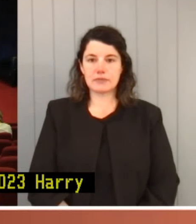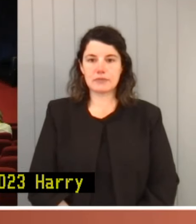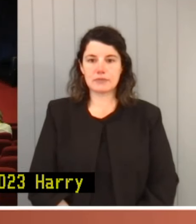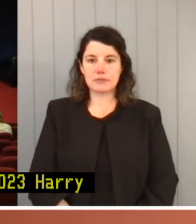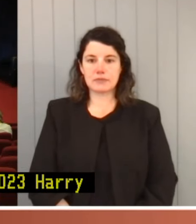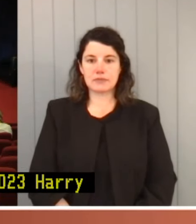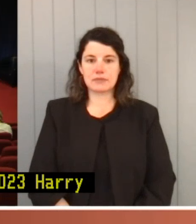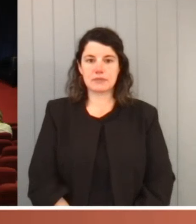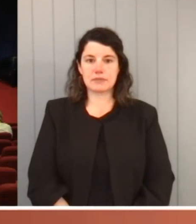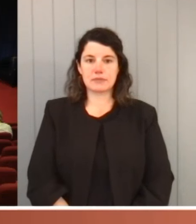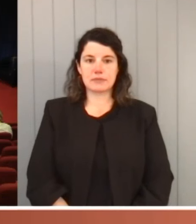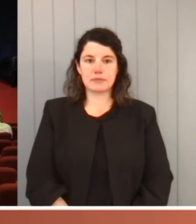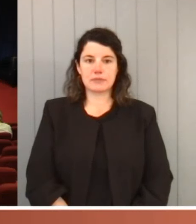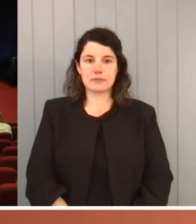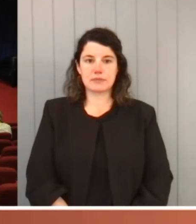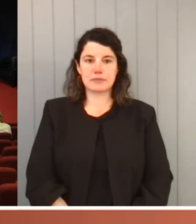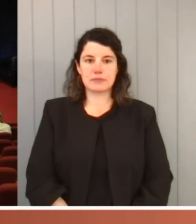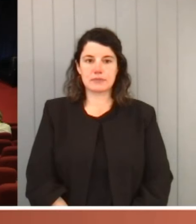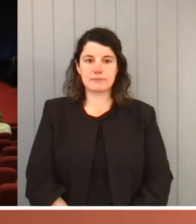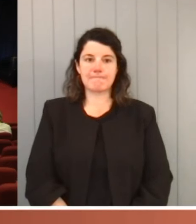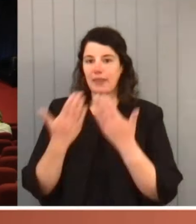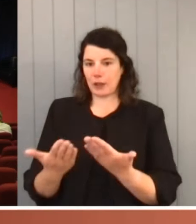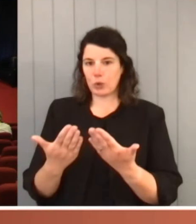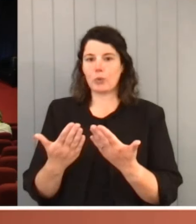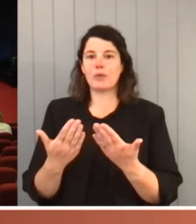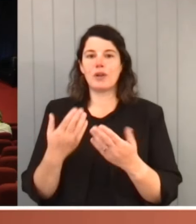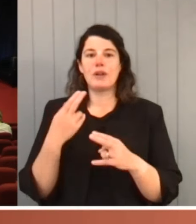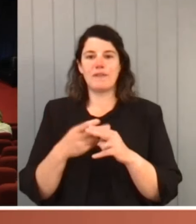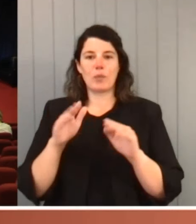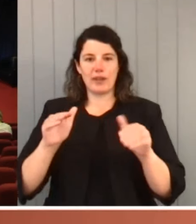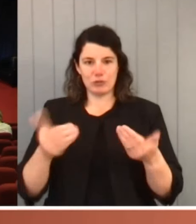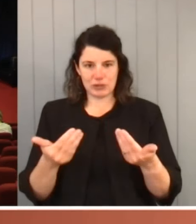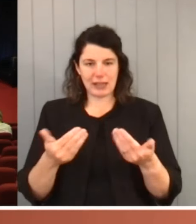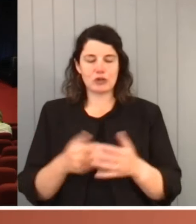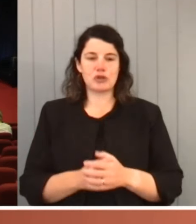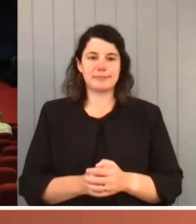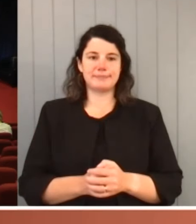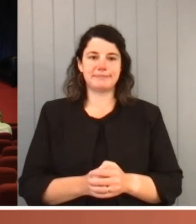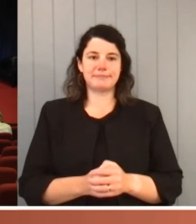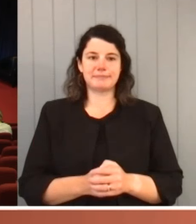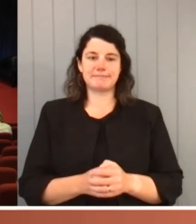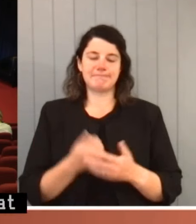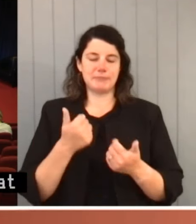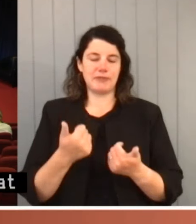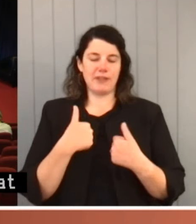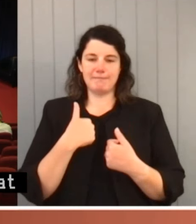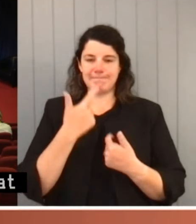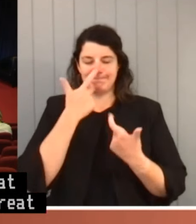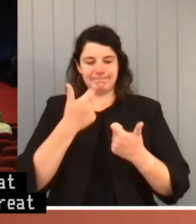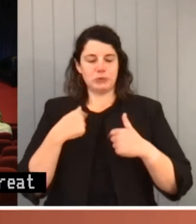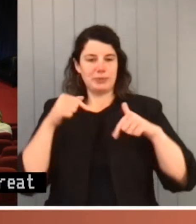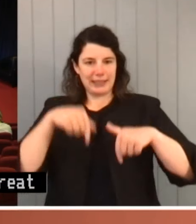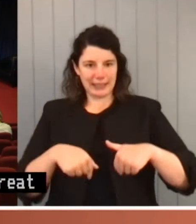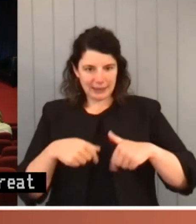Thank you very much for that introduction, and it's a great pleasure to be here, and to be here in the presence of the